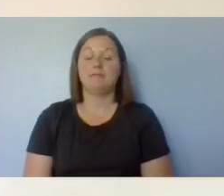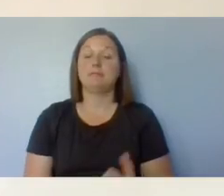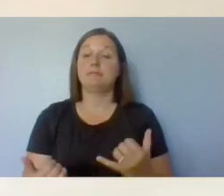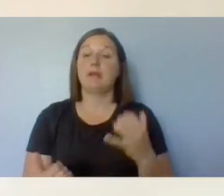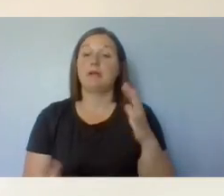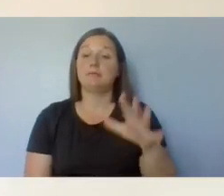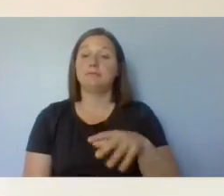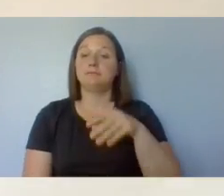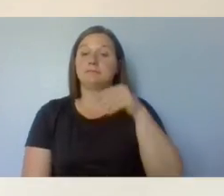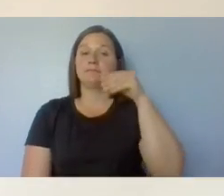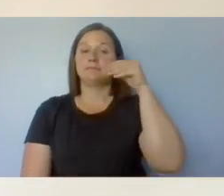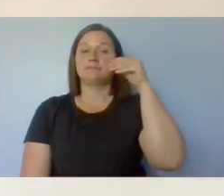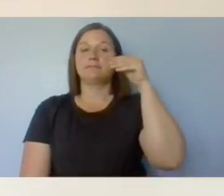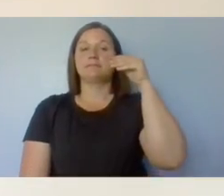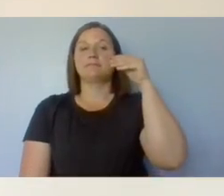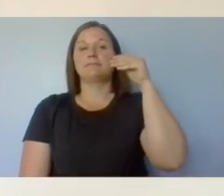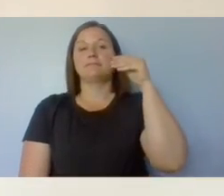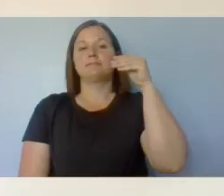Inhale.